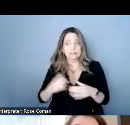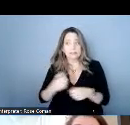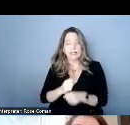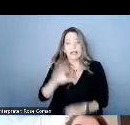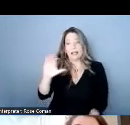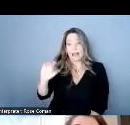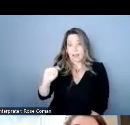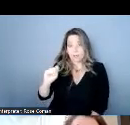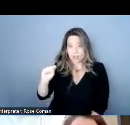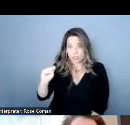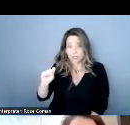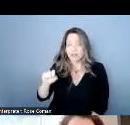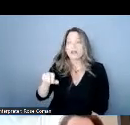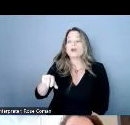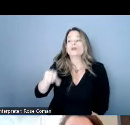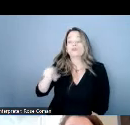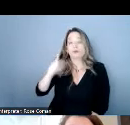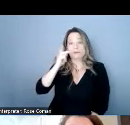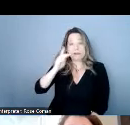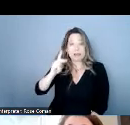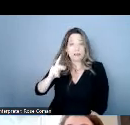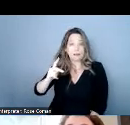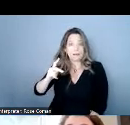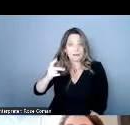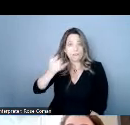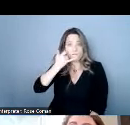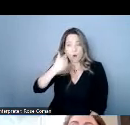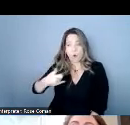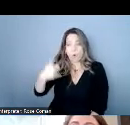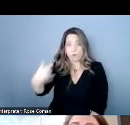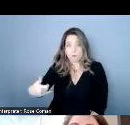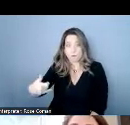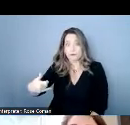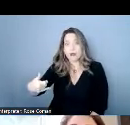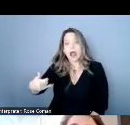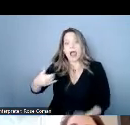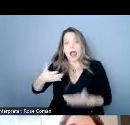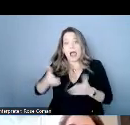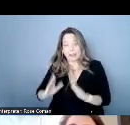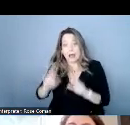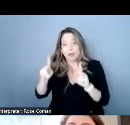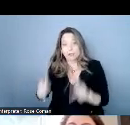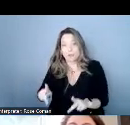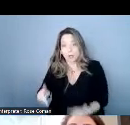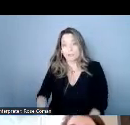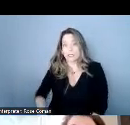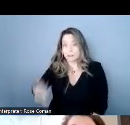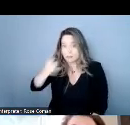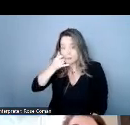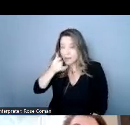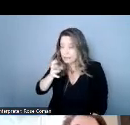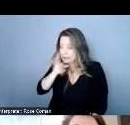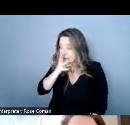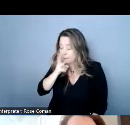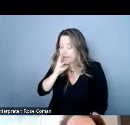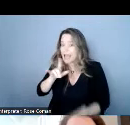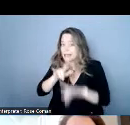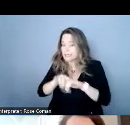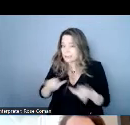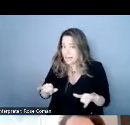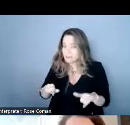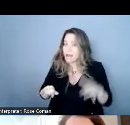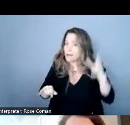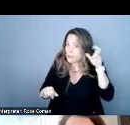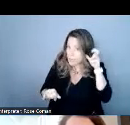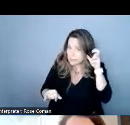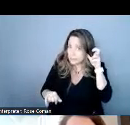pictured allows the user on one line to speak to the called party and to simultaneously listen to the other party and read